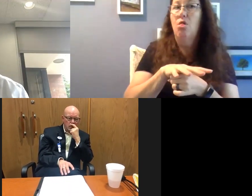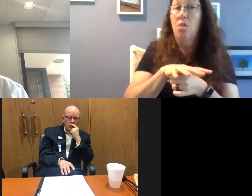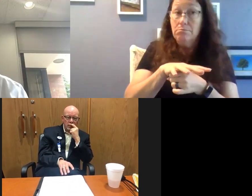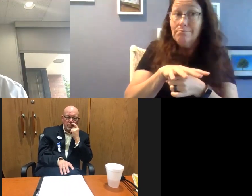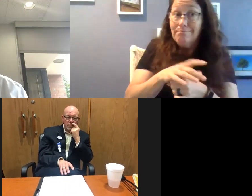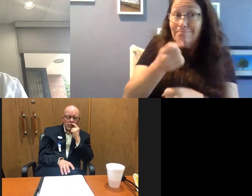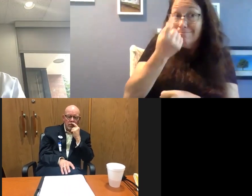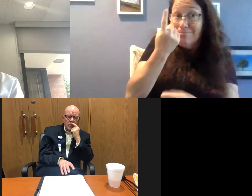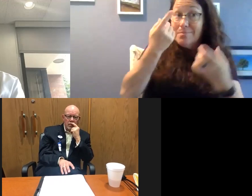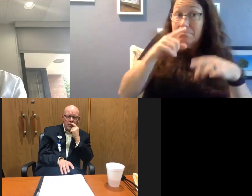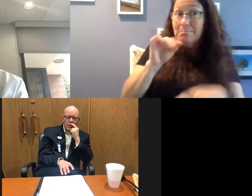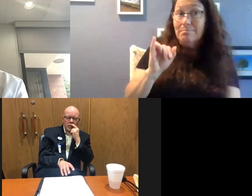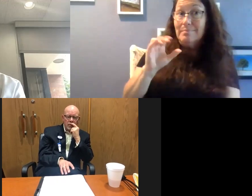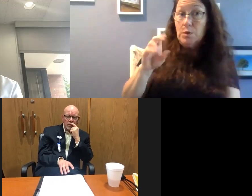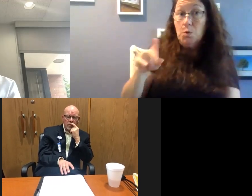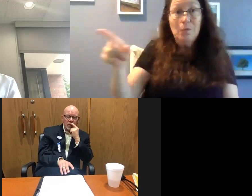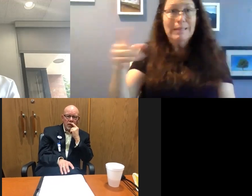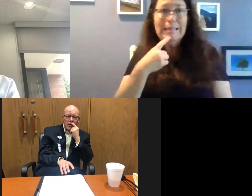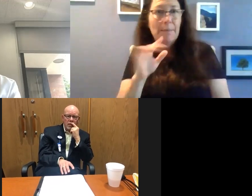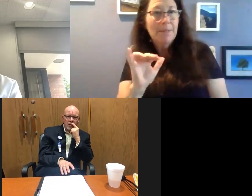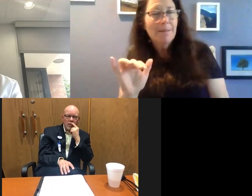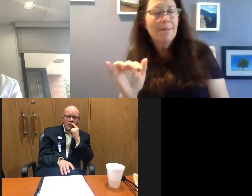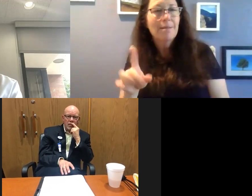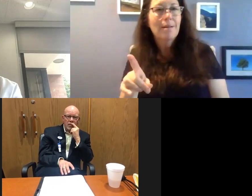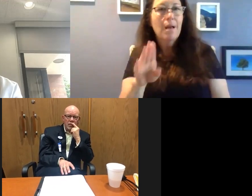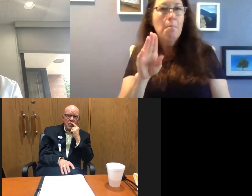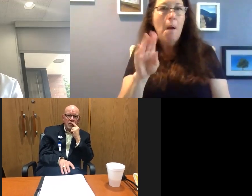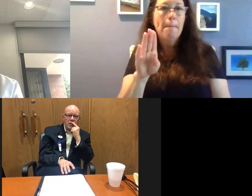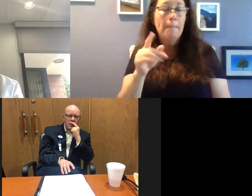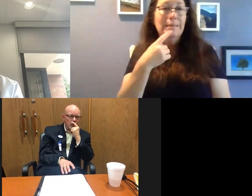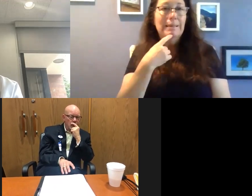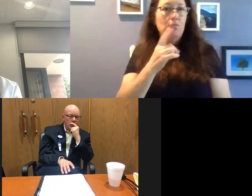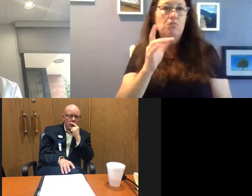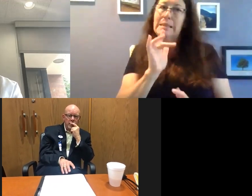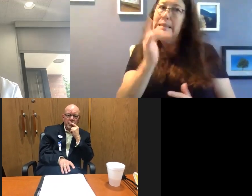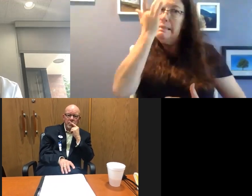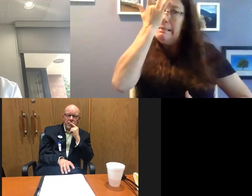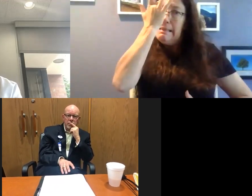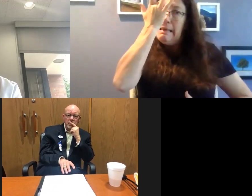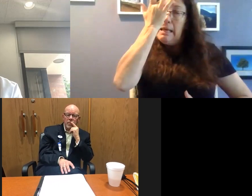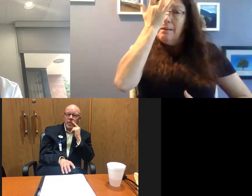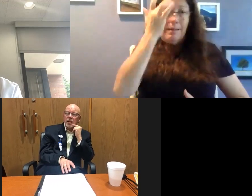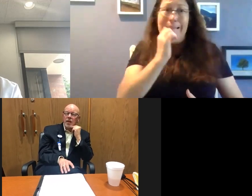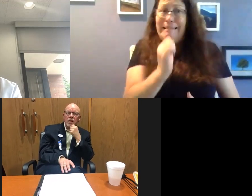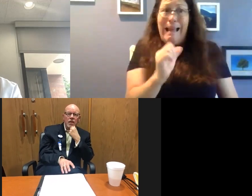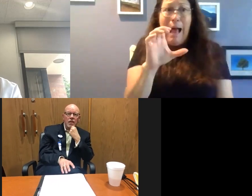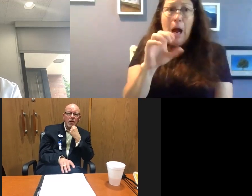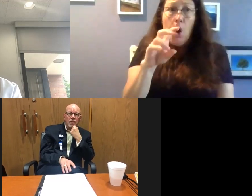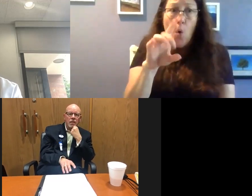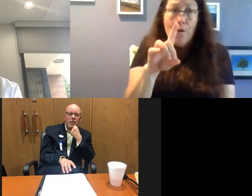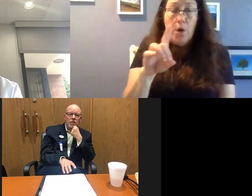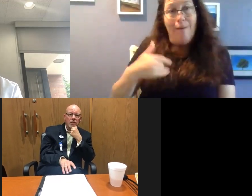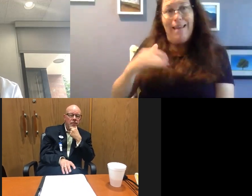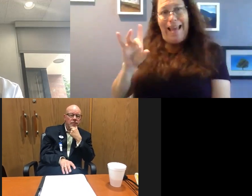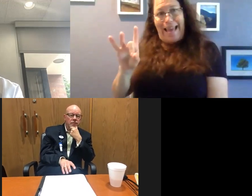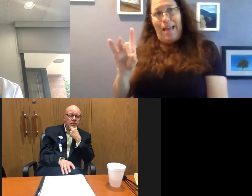in the ICU, like Bob said, is we have some really, really sick people beyond our COVID patients. So we have eight COVID patients